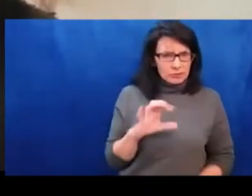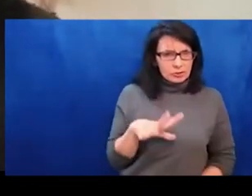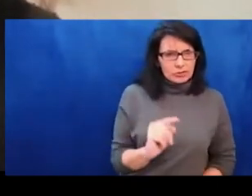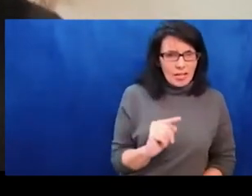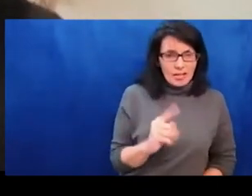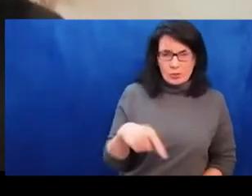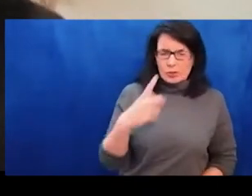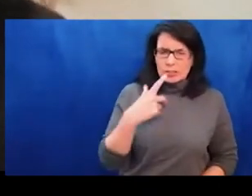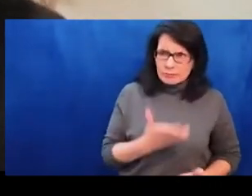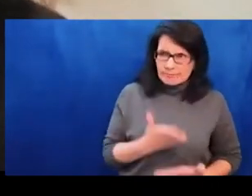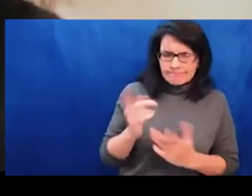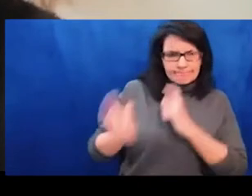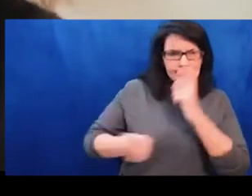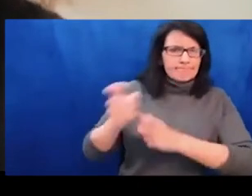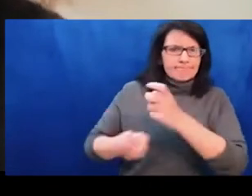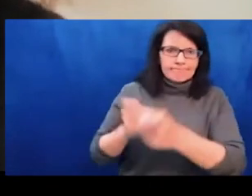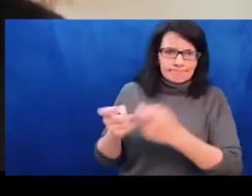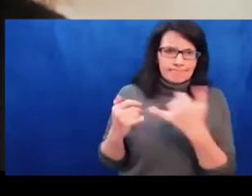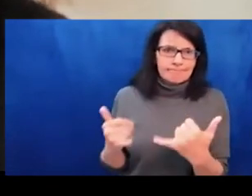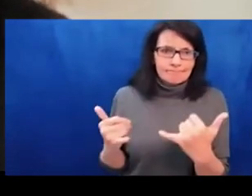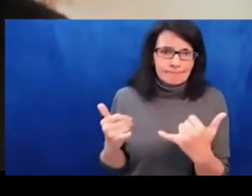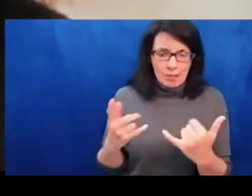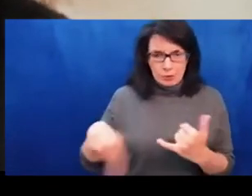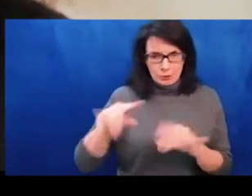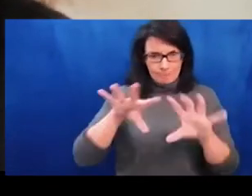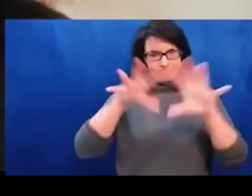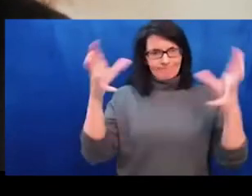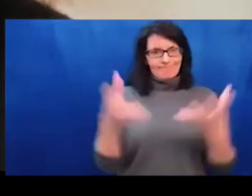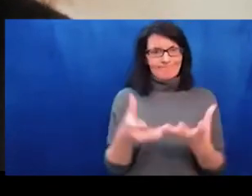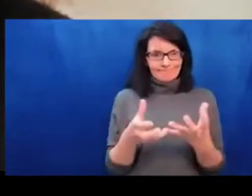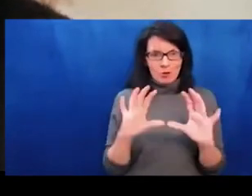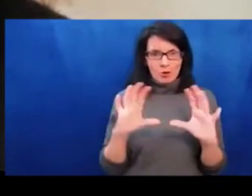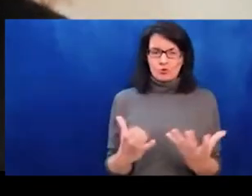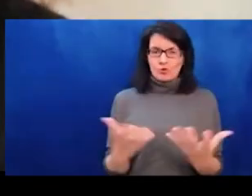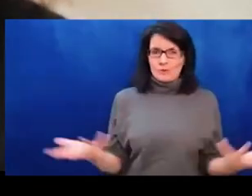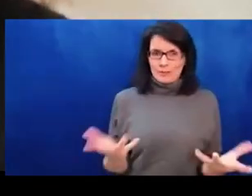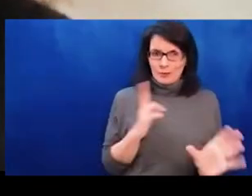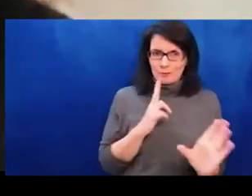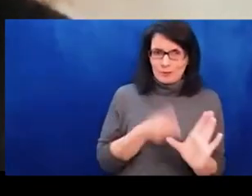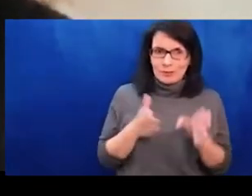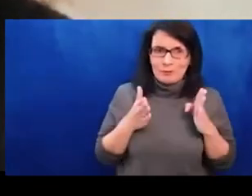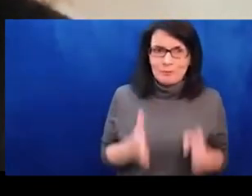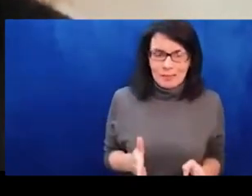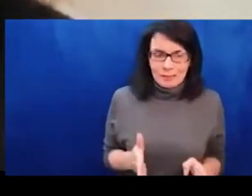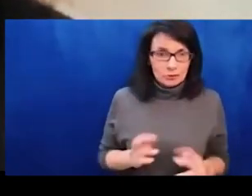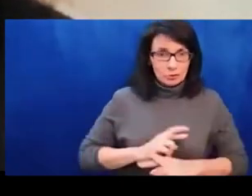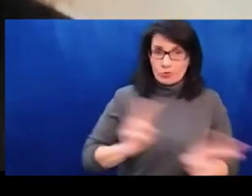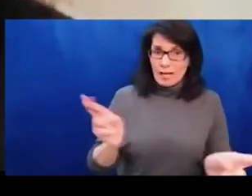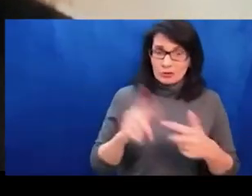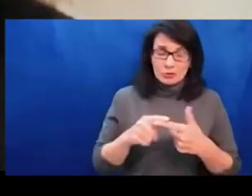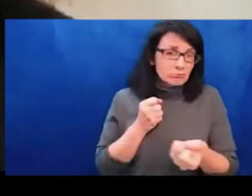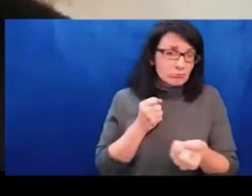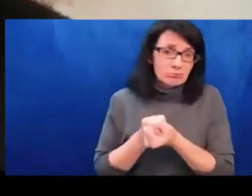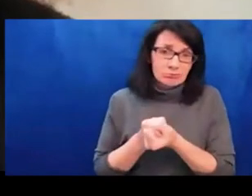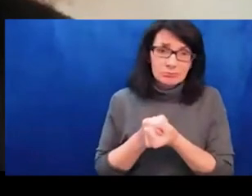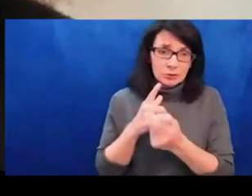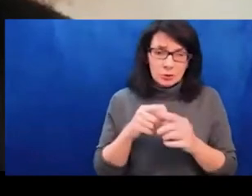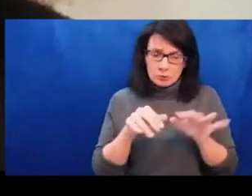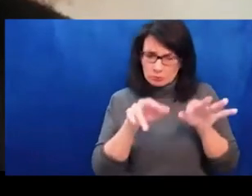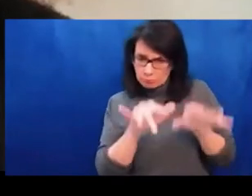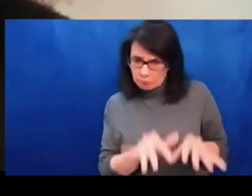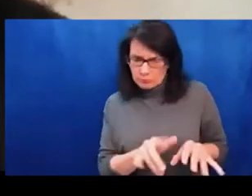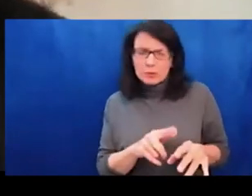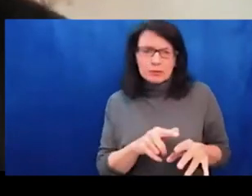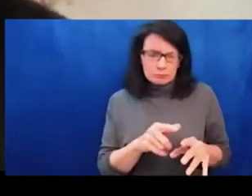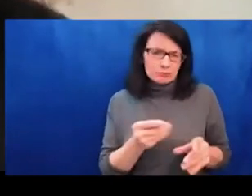your insights, for being here with us. I particularly appreciate your call to rethink the language that